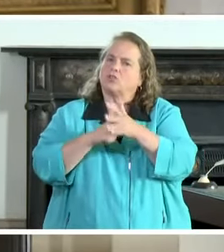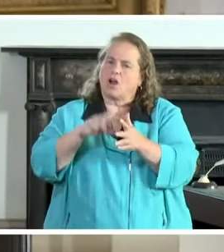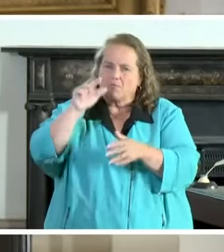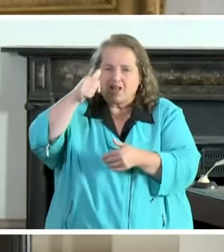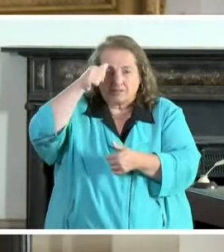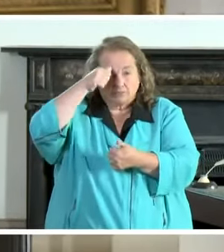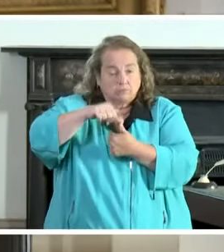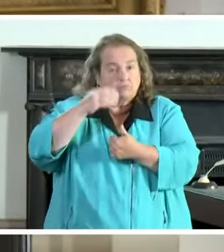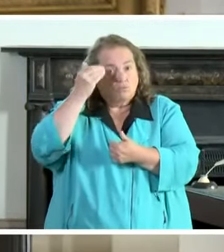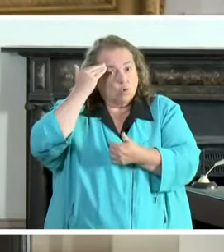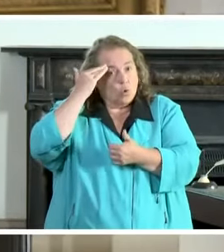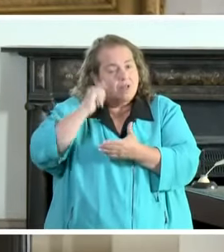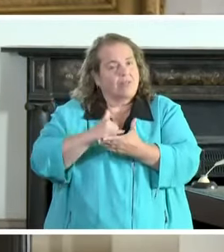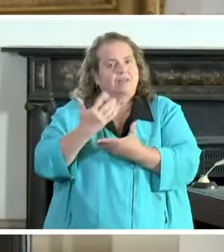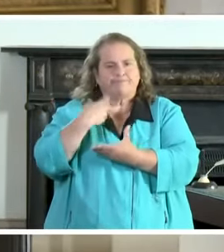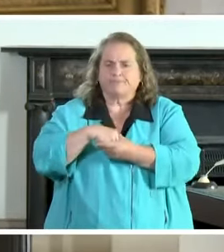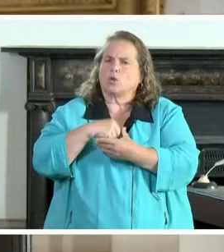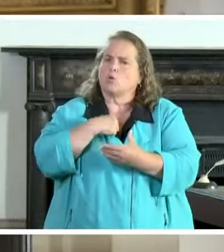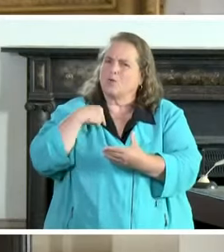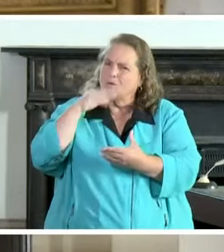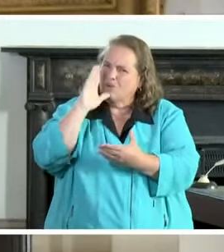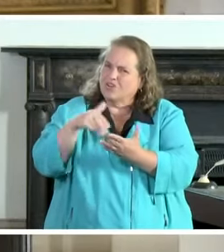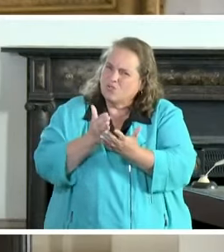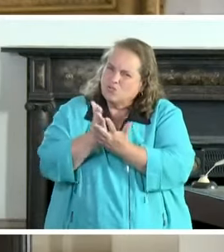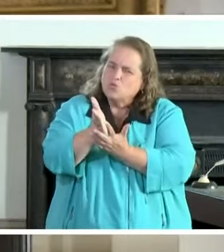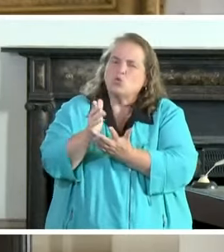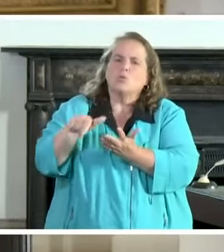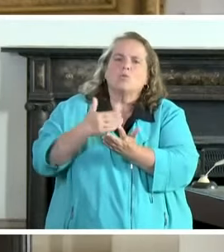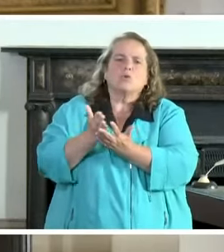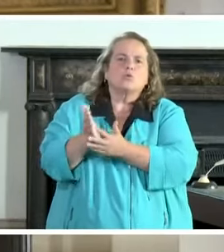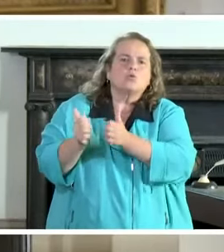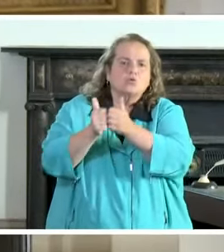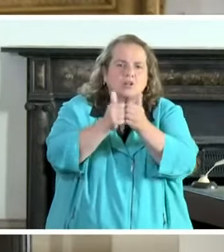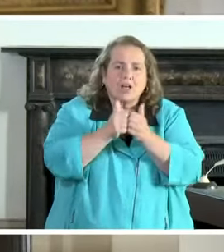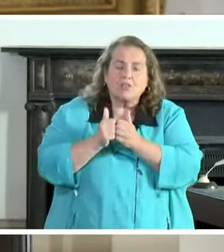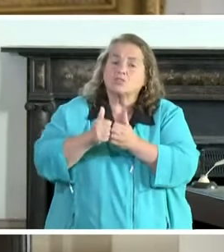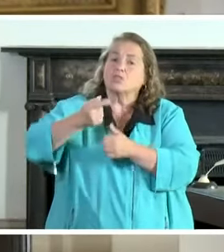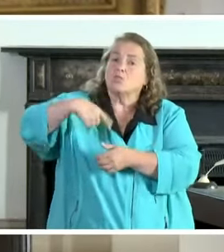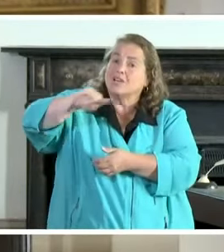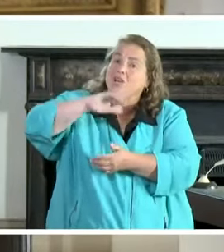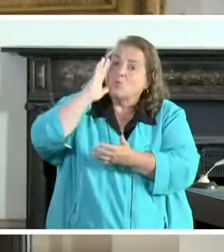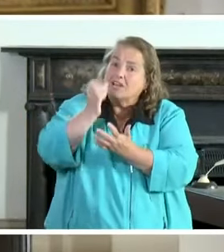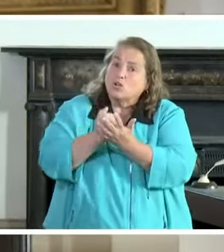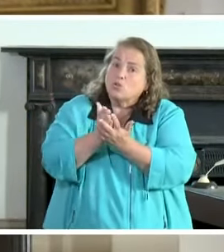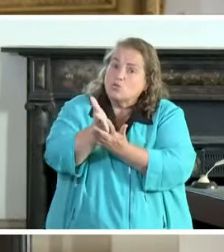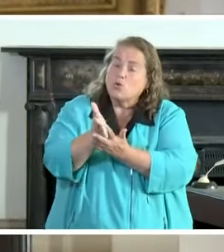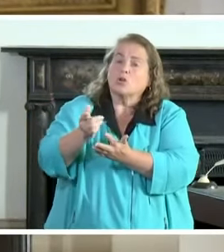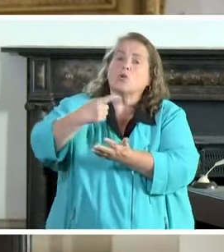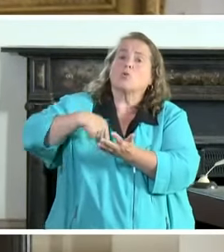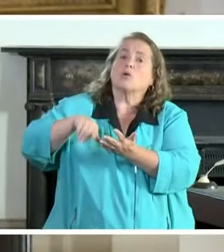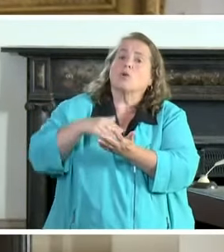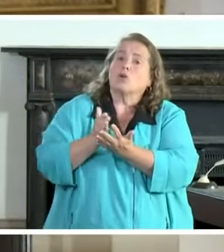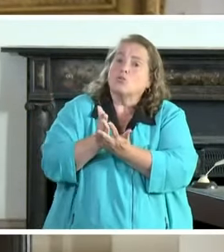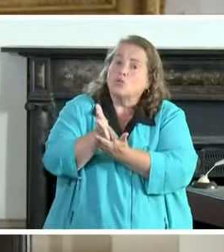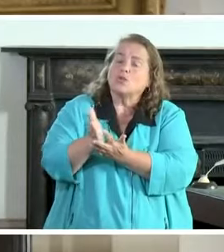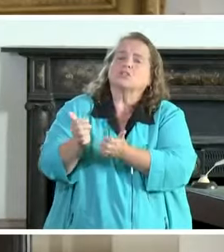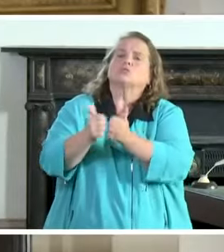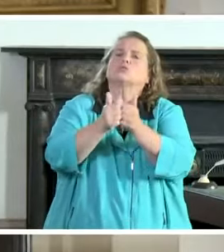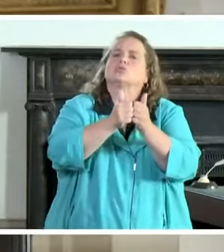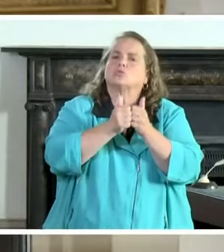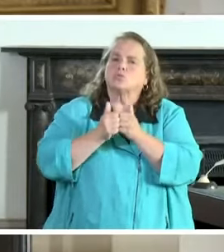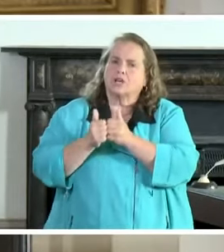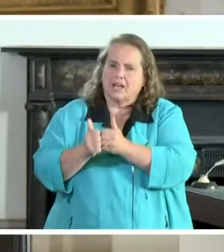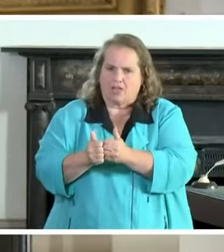remembering that we're going to get through this and we're going to get through it together we're going to get through this we're going to get through this together